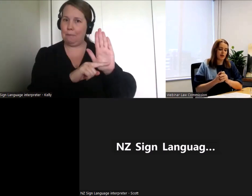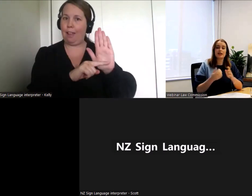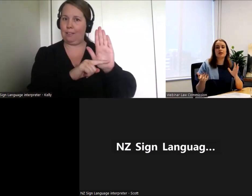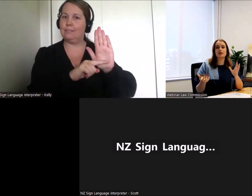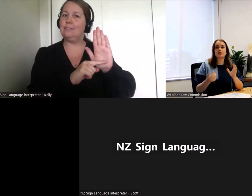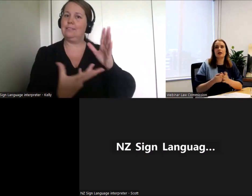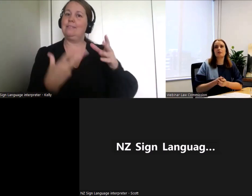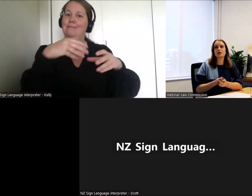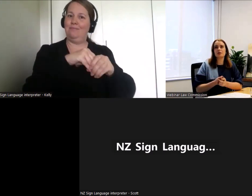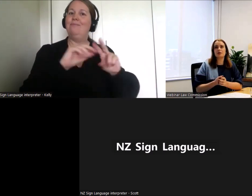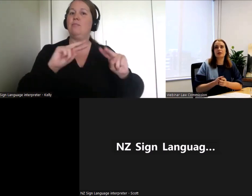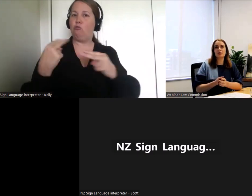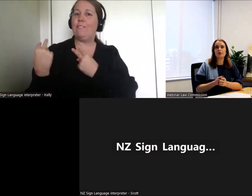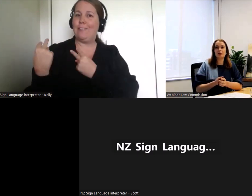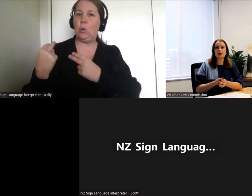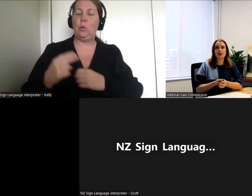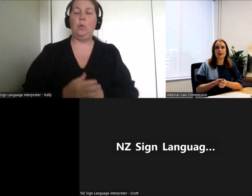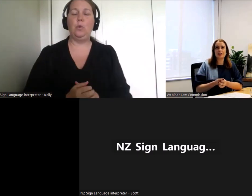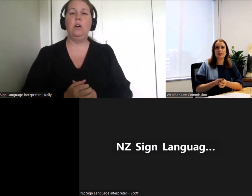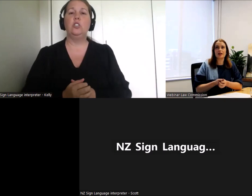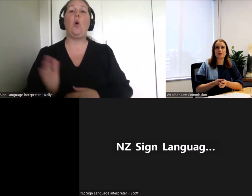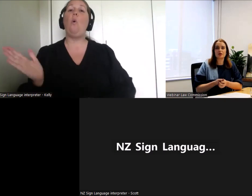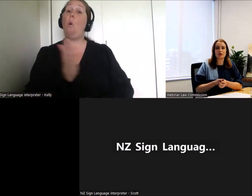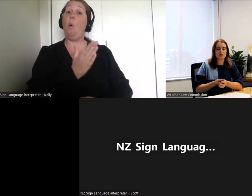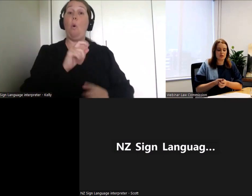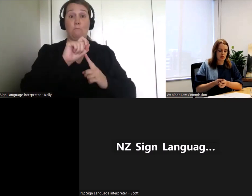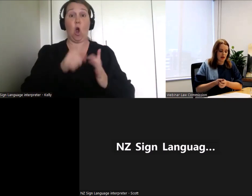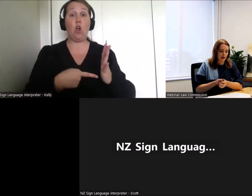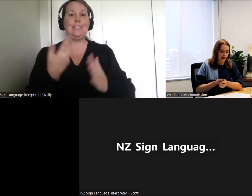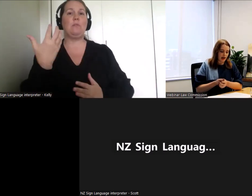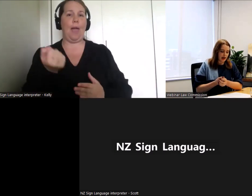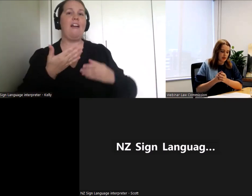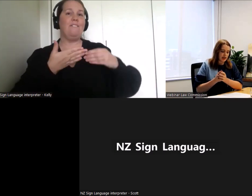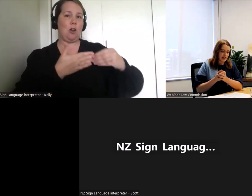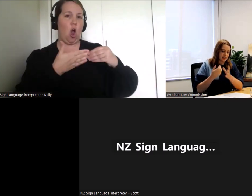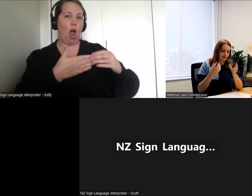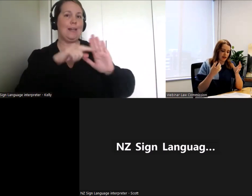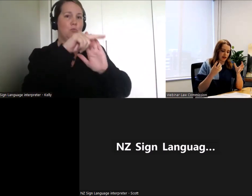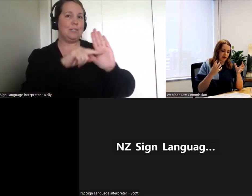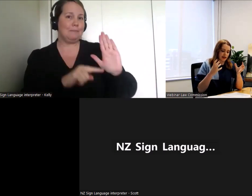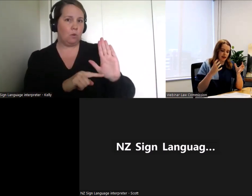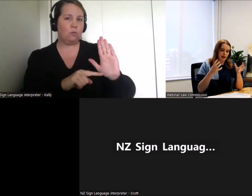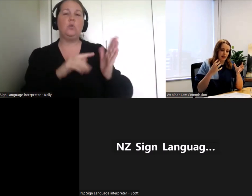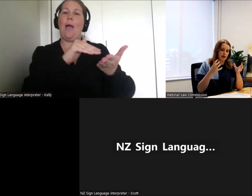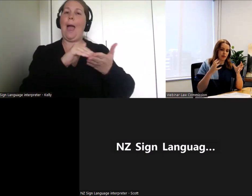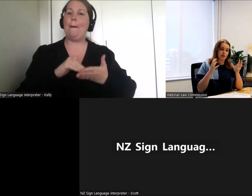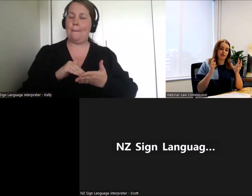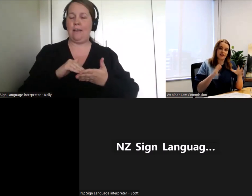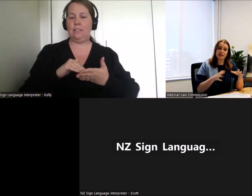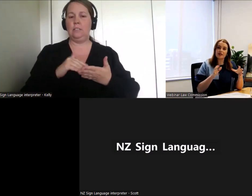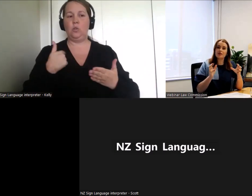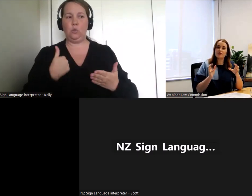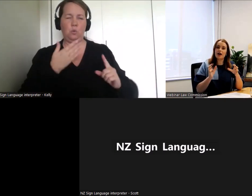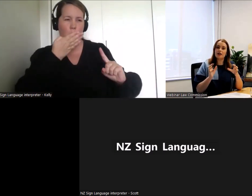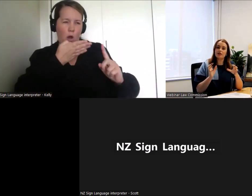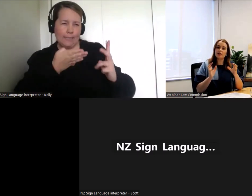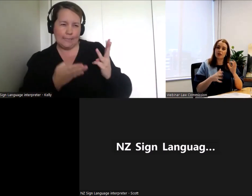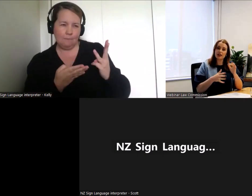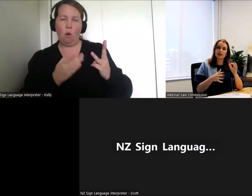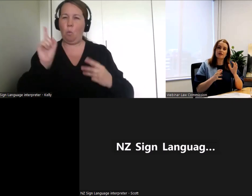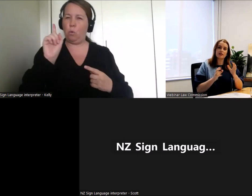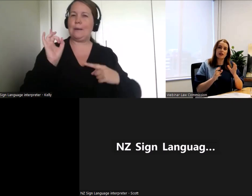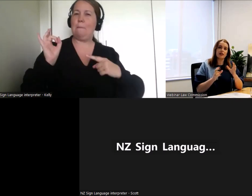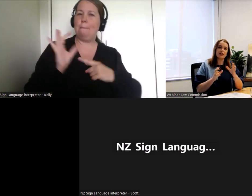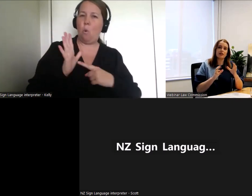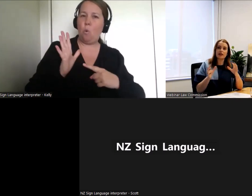So we tend to use guiding principles in all of our projects to help us identify the important values and